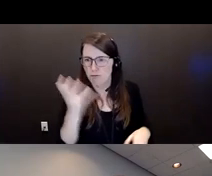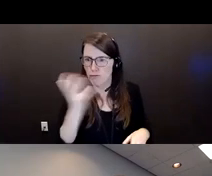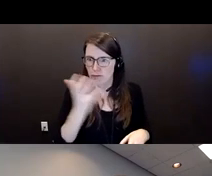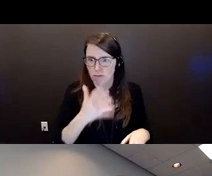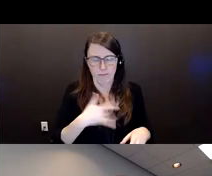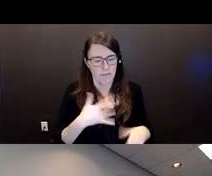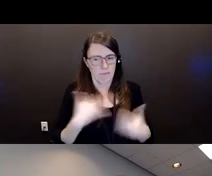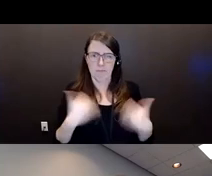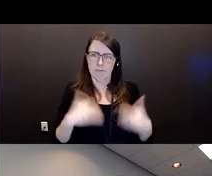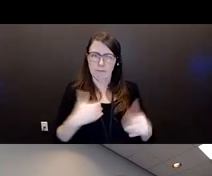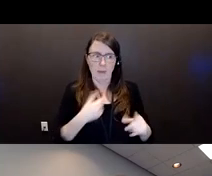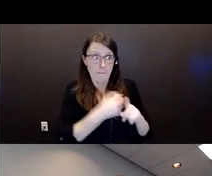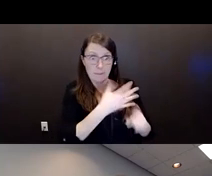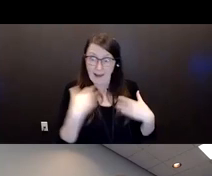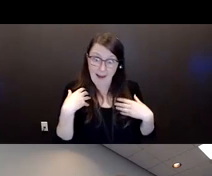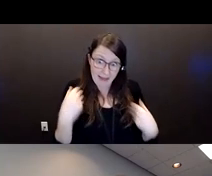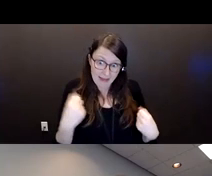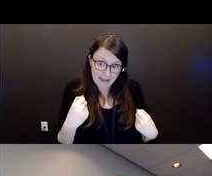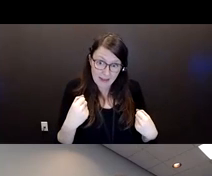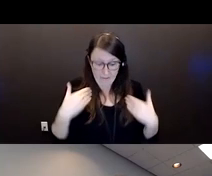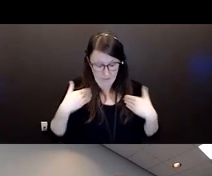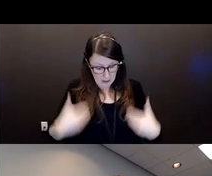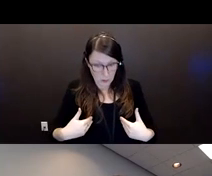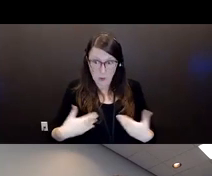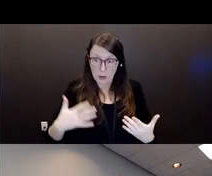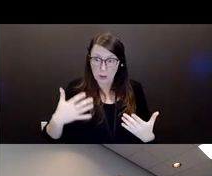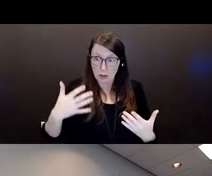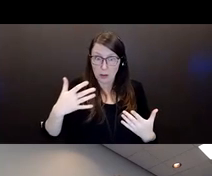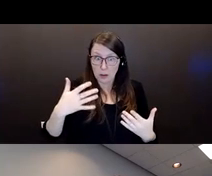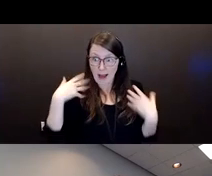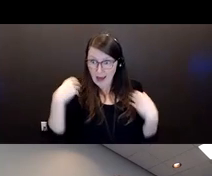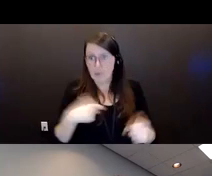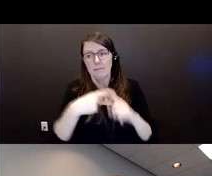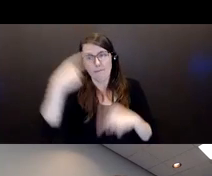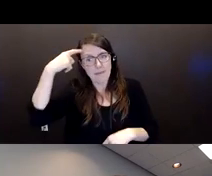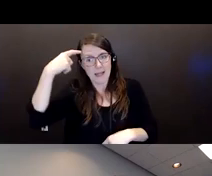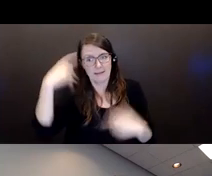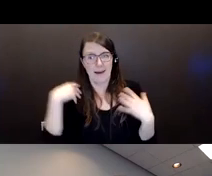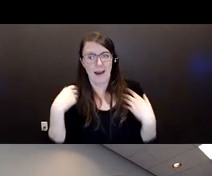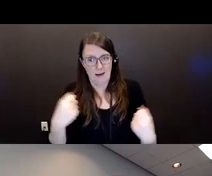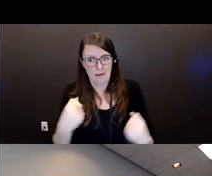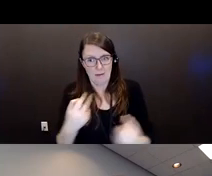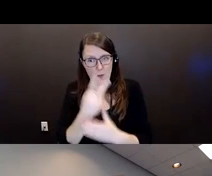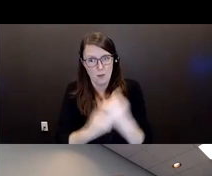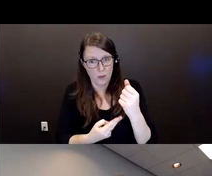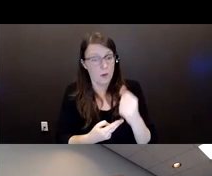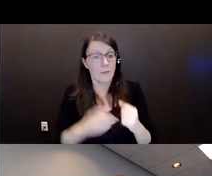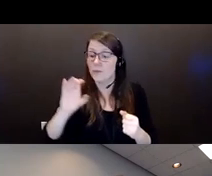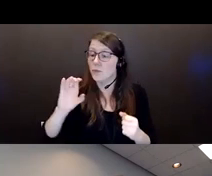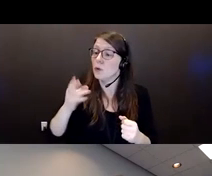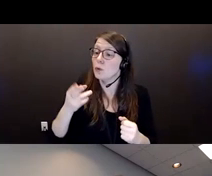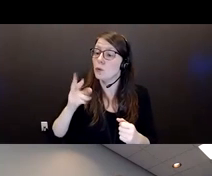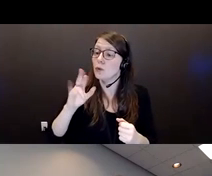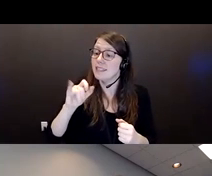impact on their health, both physical and mental. Christine has joined us today. I'm very kind of her.